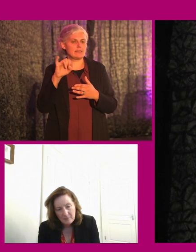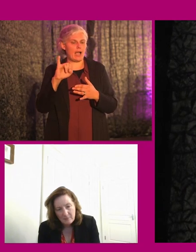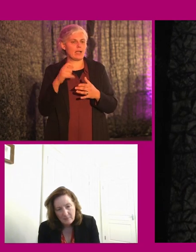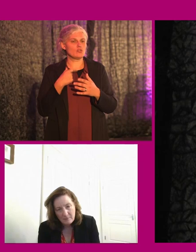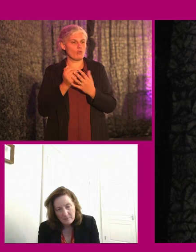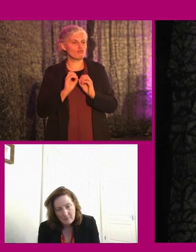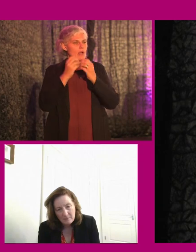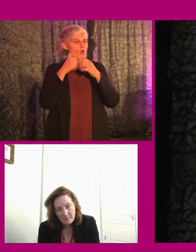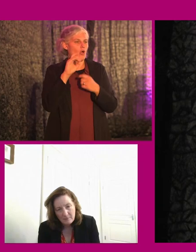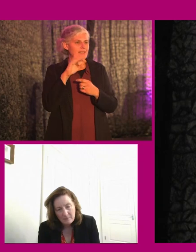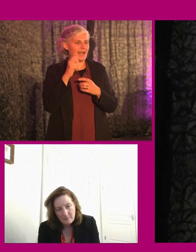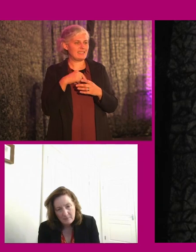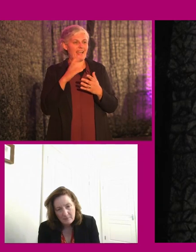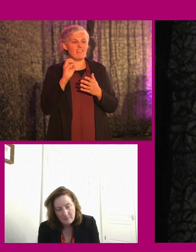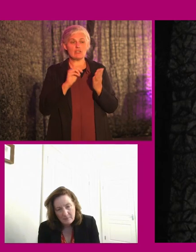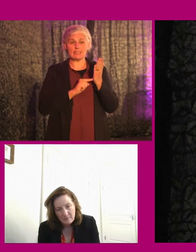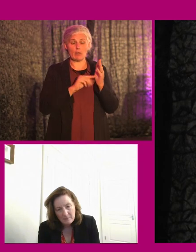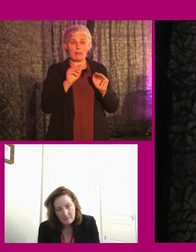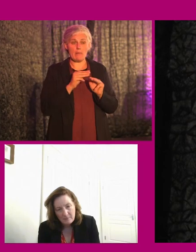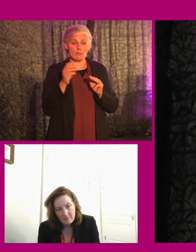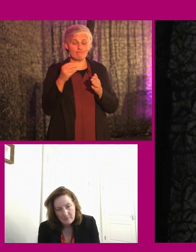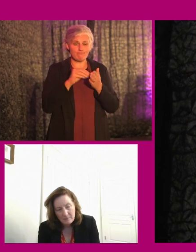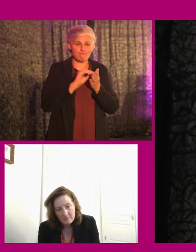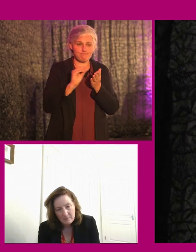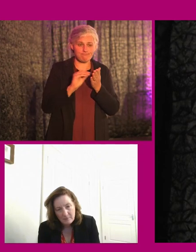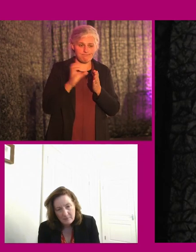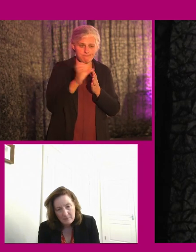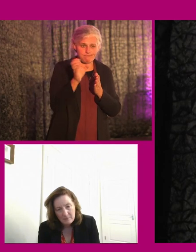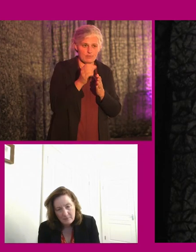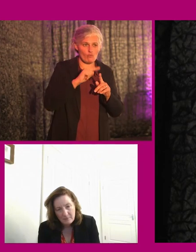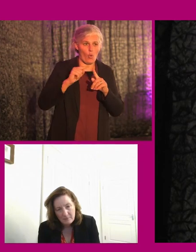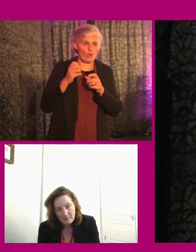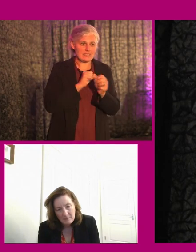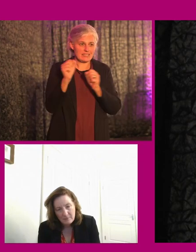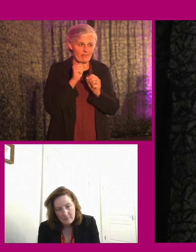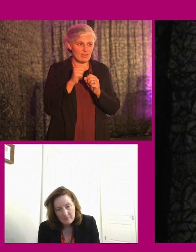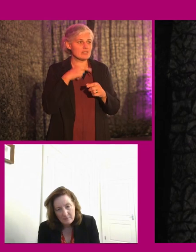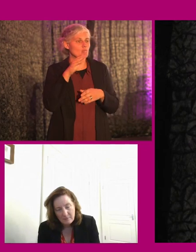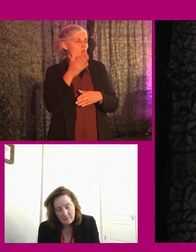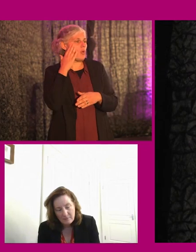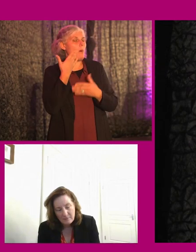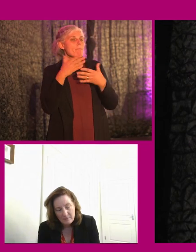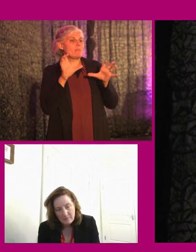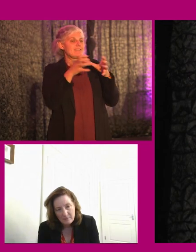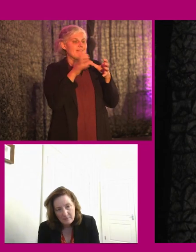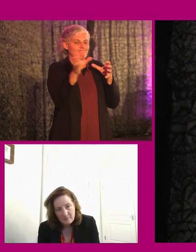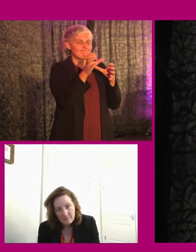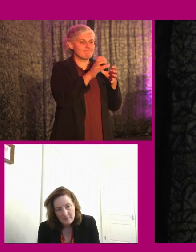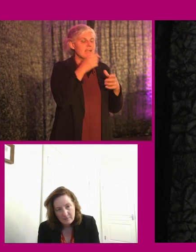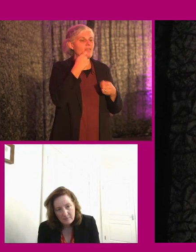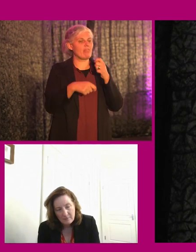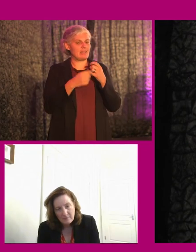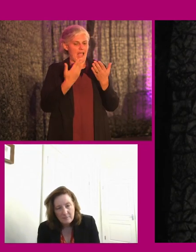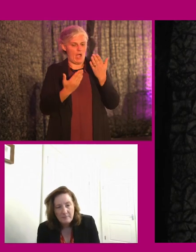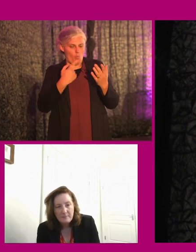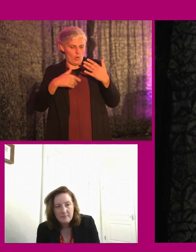data that we have because about 50,000 people apply to the public service every year. So we know exactly who's applying and who isn't to the public service and where they're falling out and